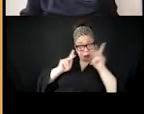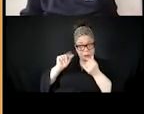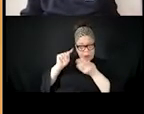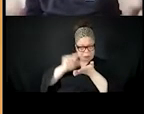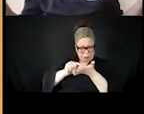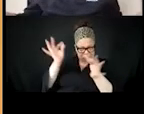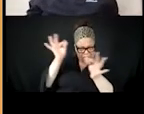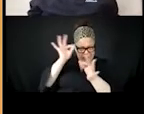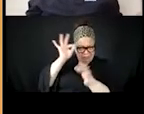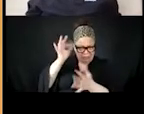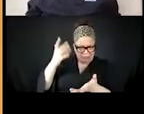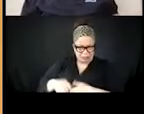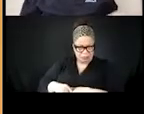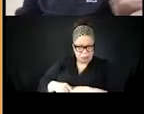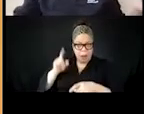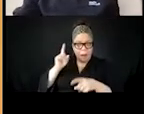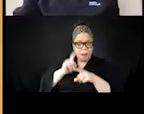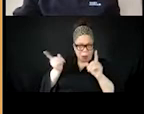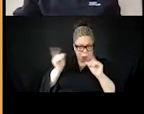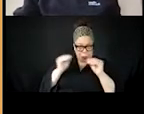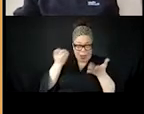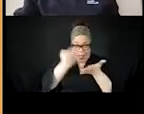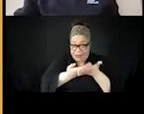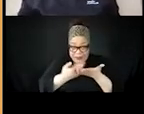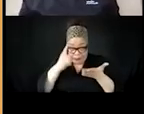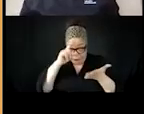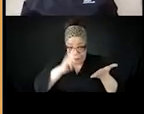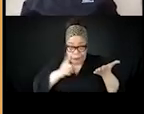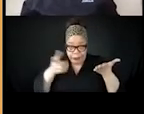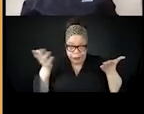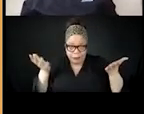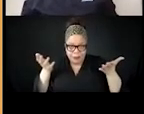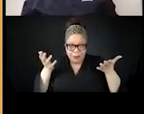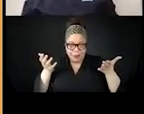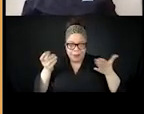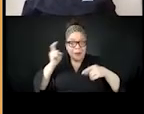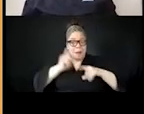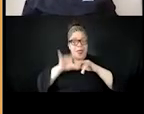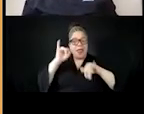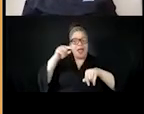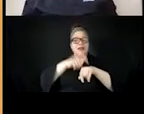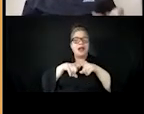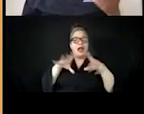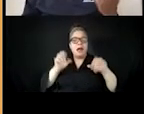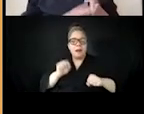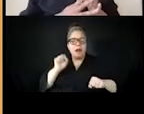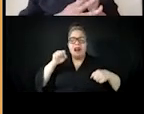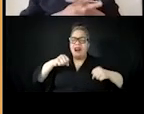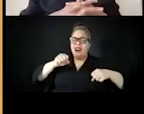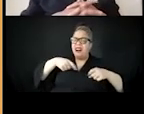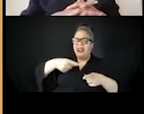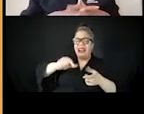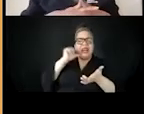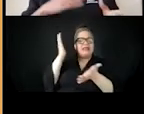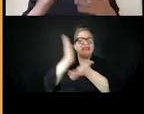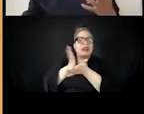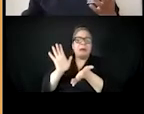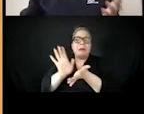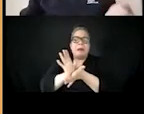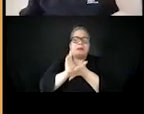papers from sort of leading with this. Right. So many credit this, uh,